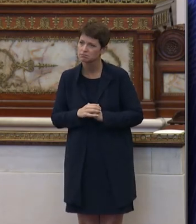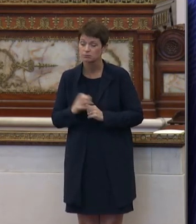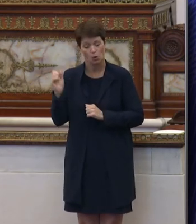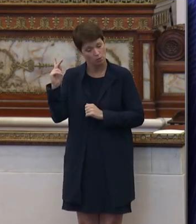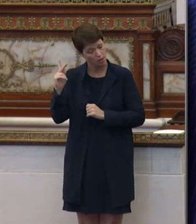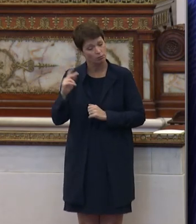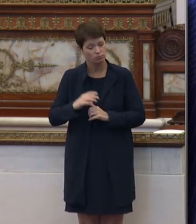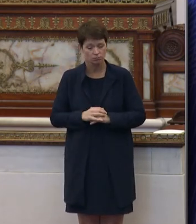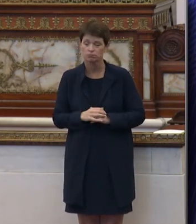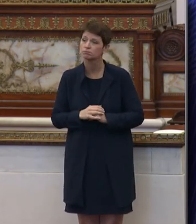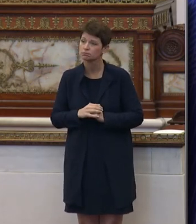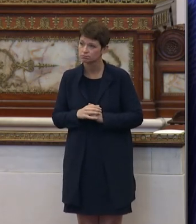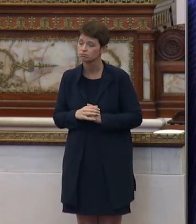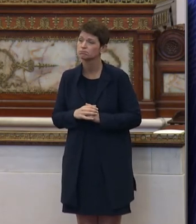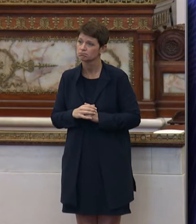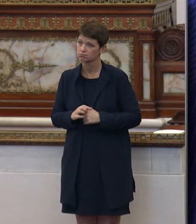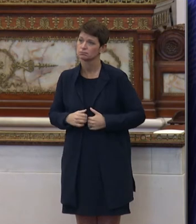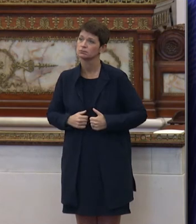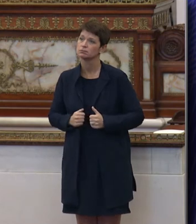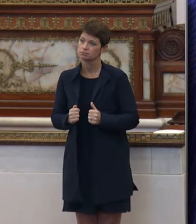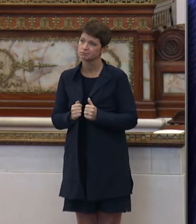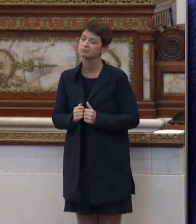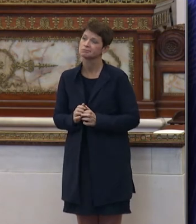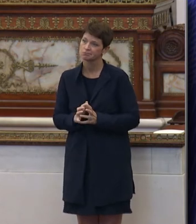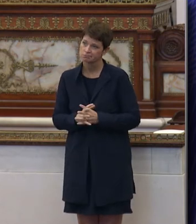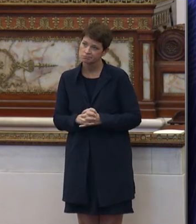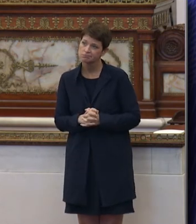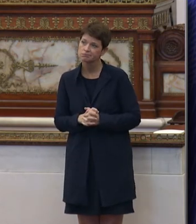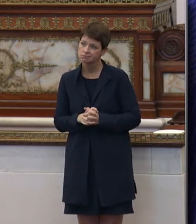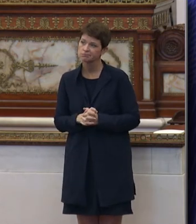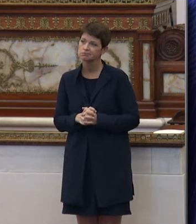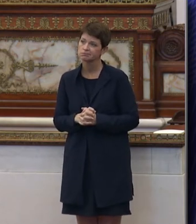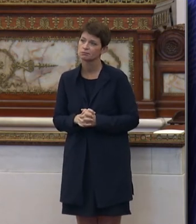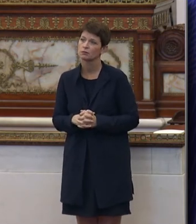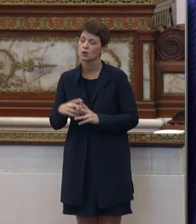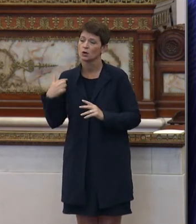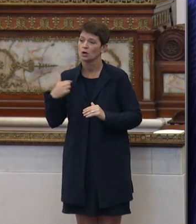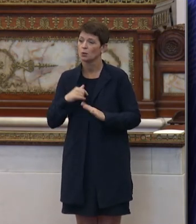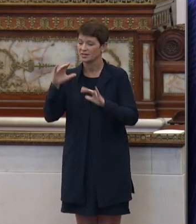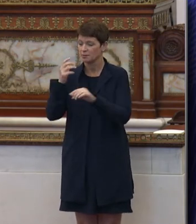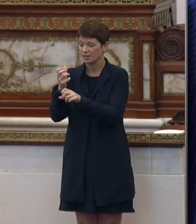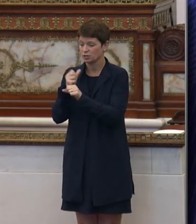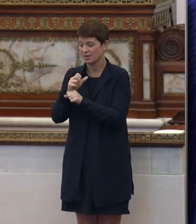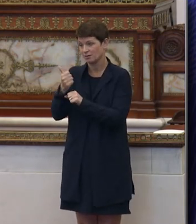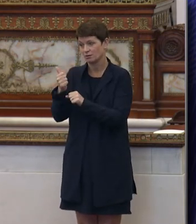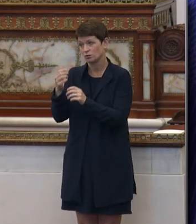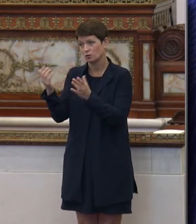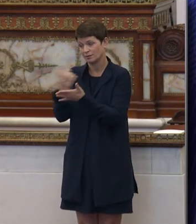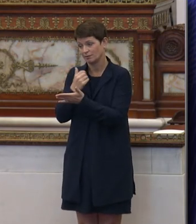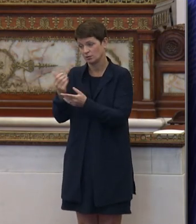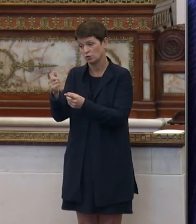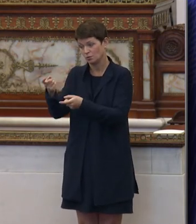Okay. And so, and so we will be expecting to receive that other information?